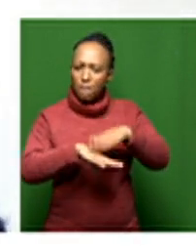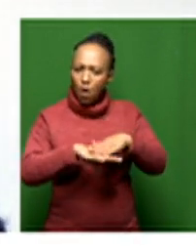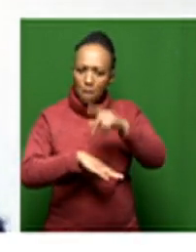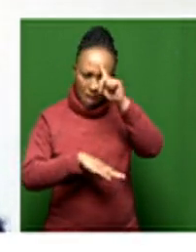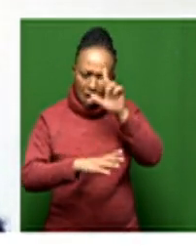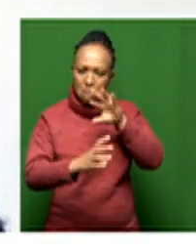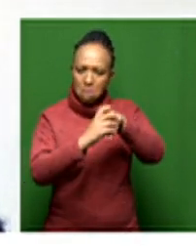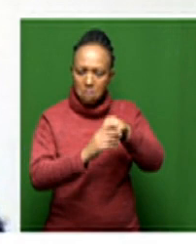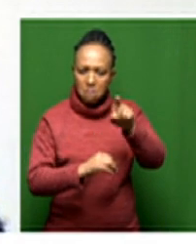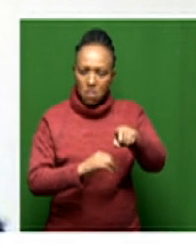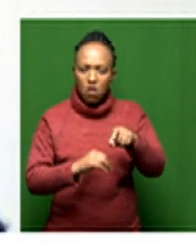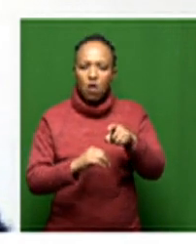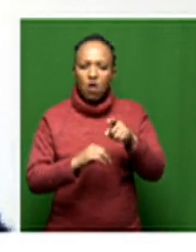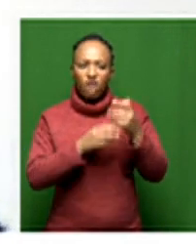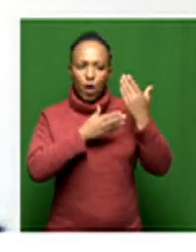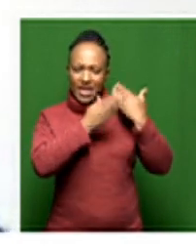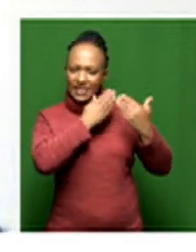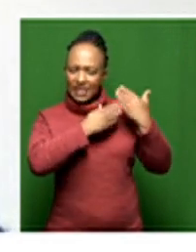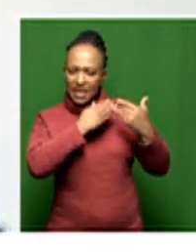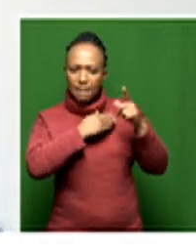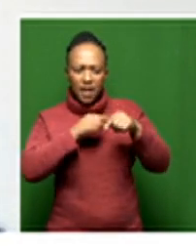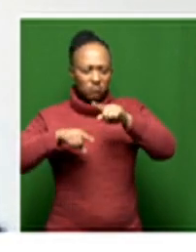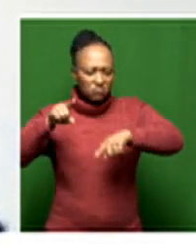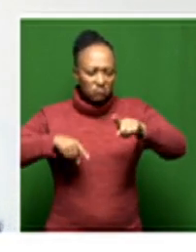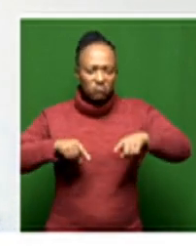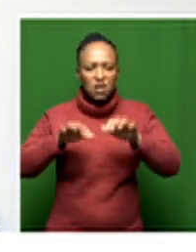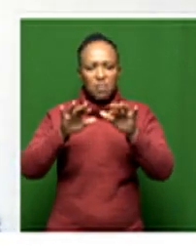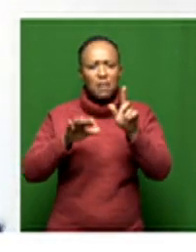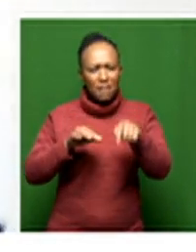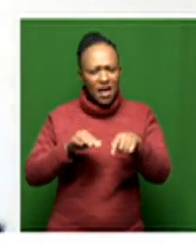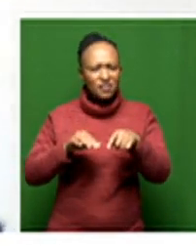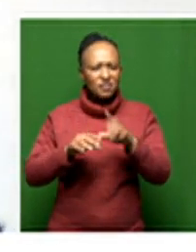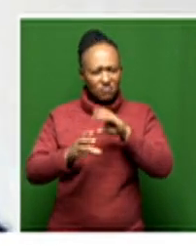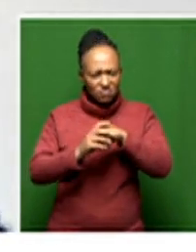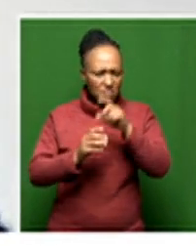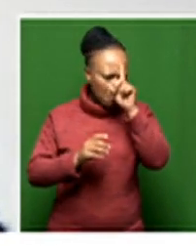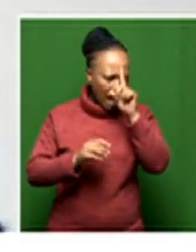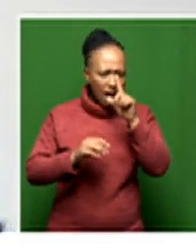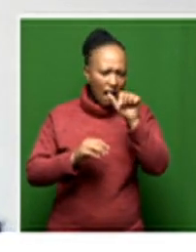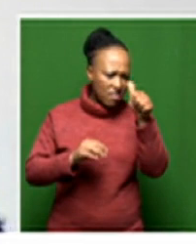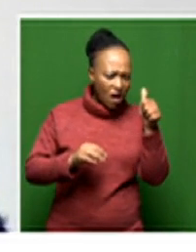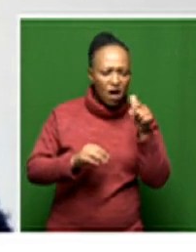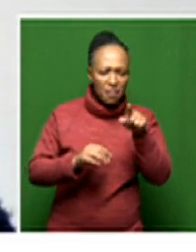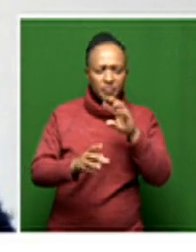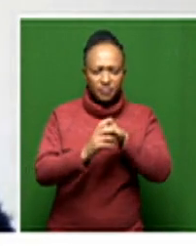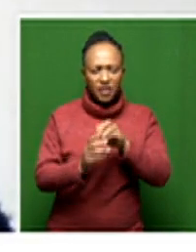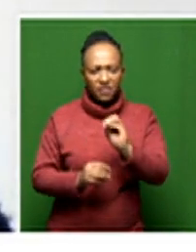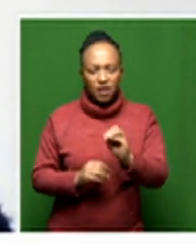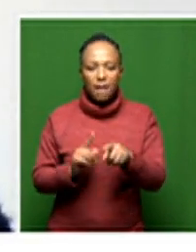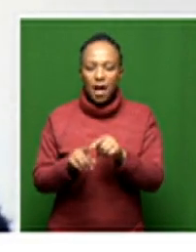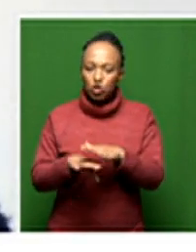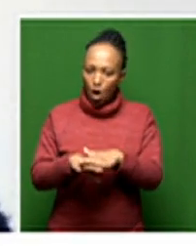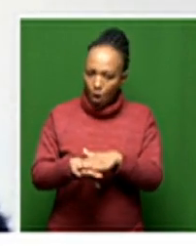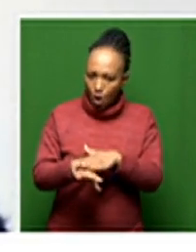history being told by a diverse group of people and that's that's coming along very slowly um